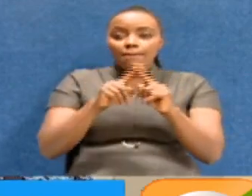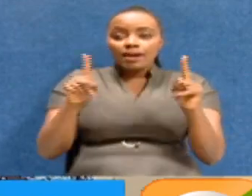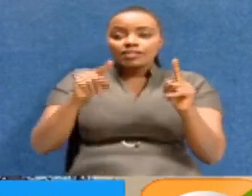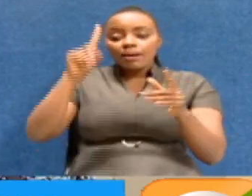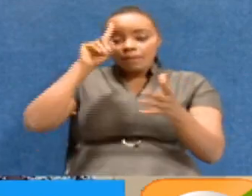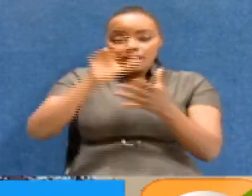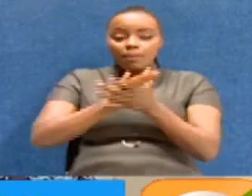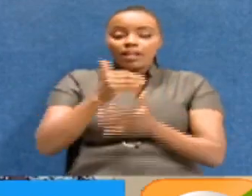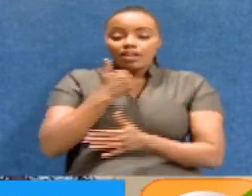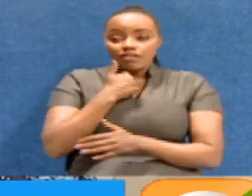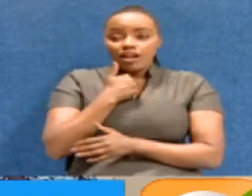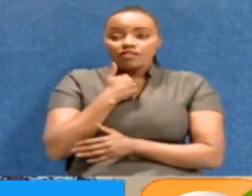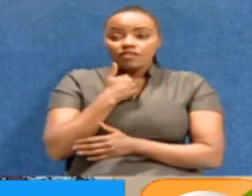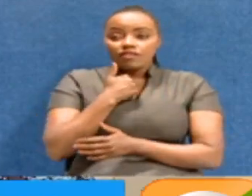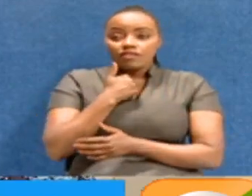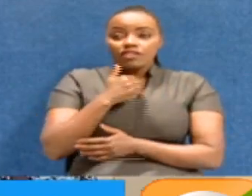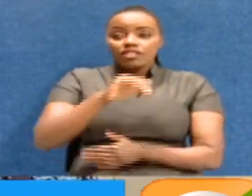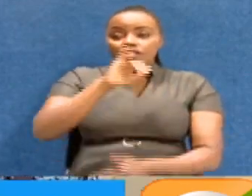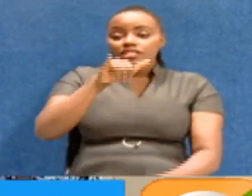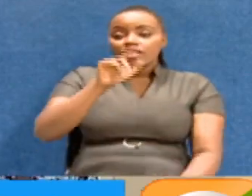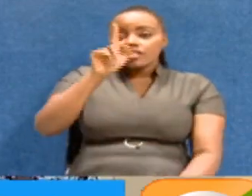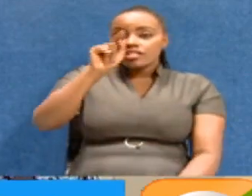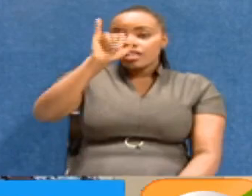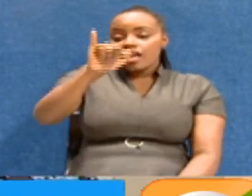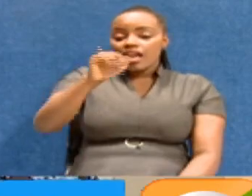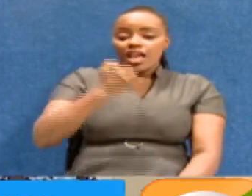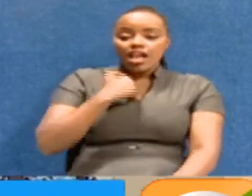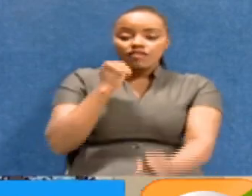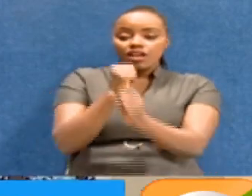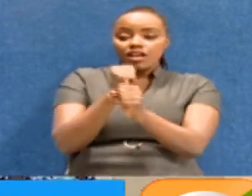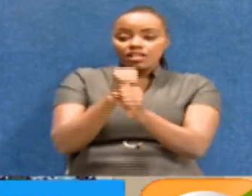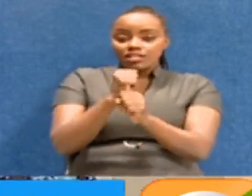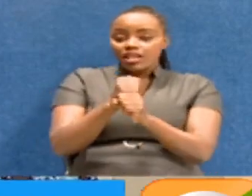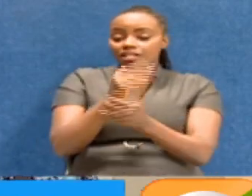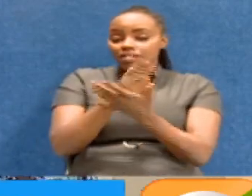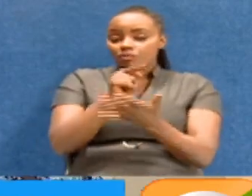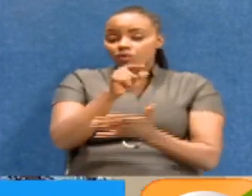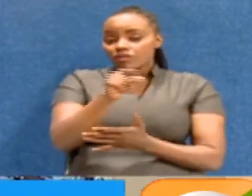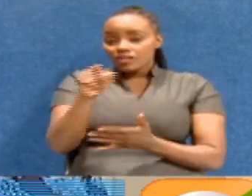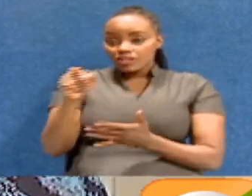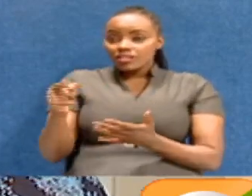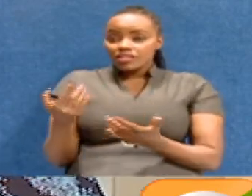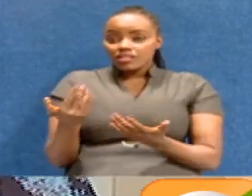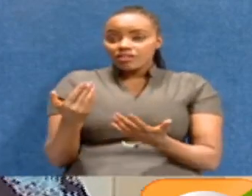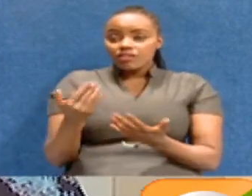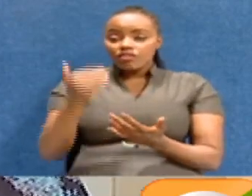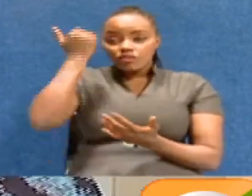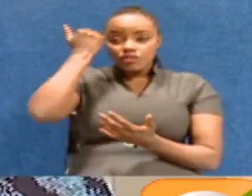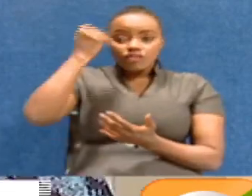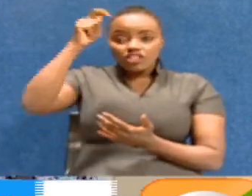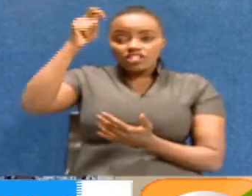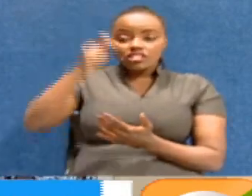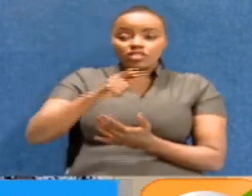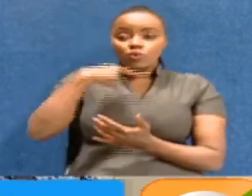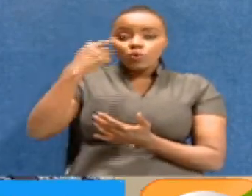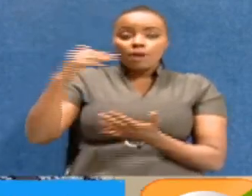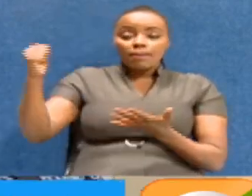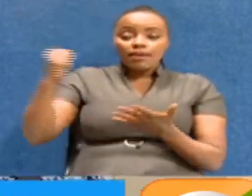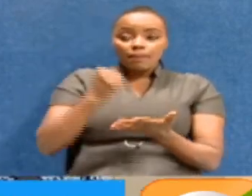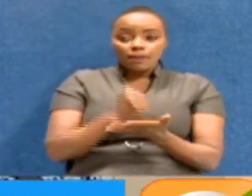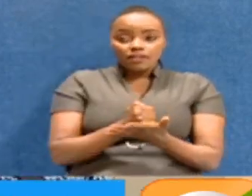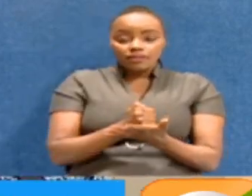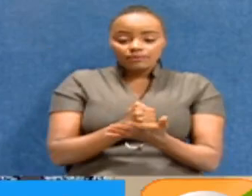highly believe JTI already undertakes certain training upon judges and magistrates being appointed.